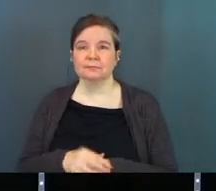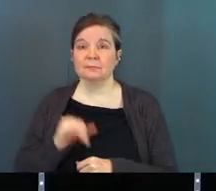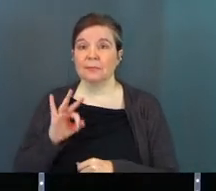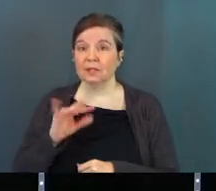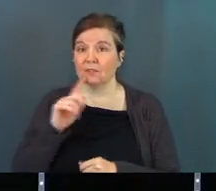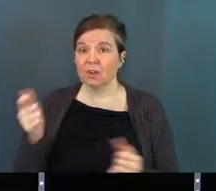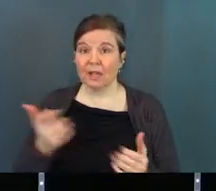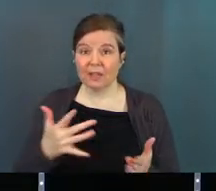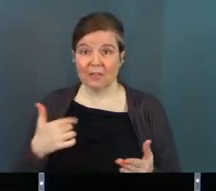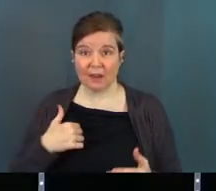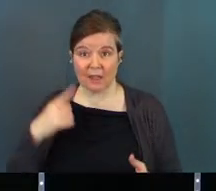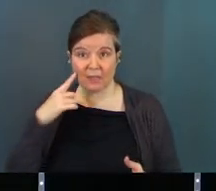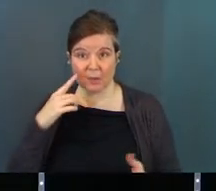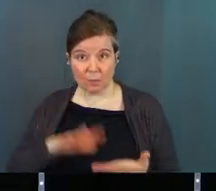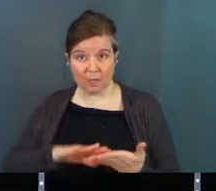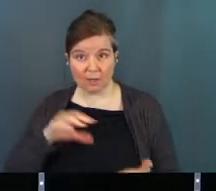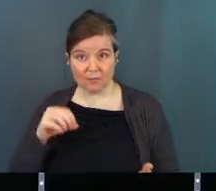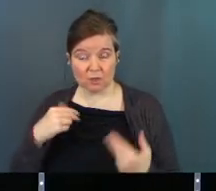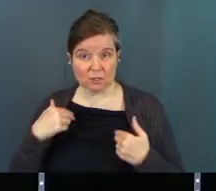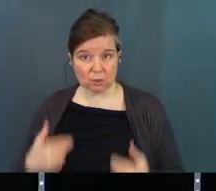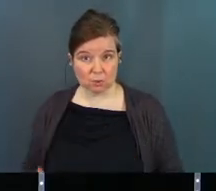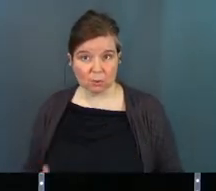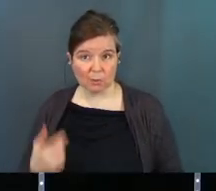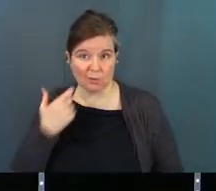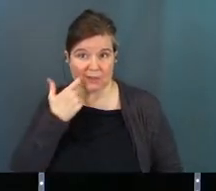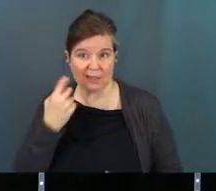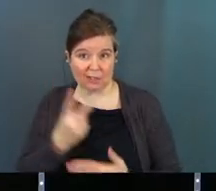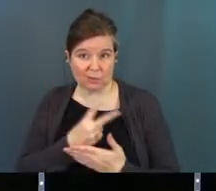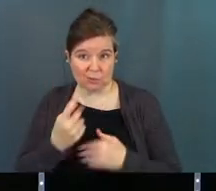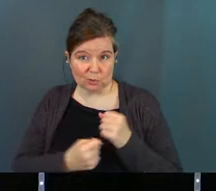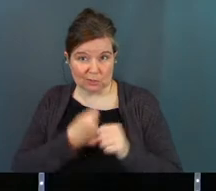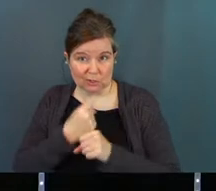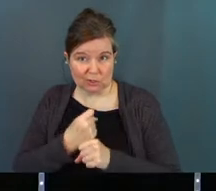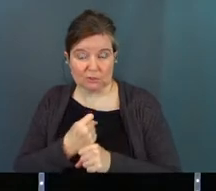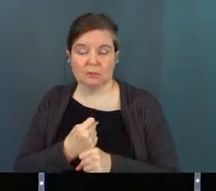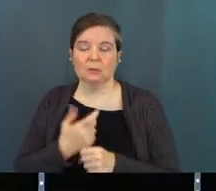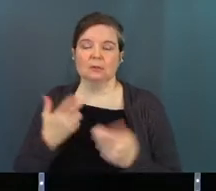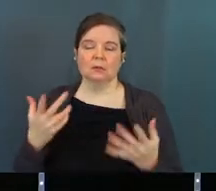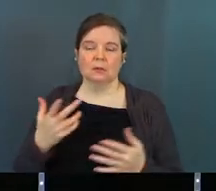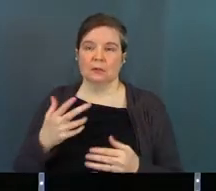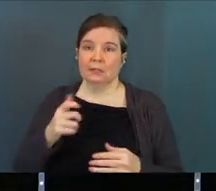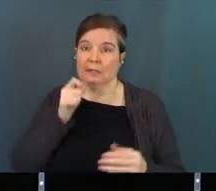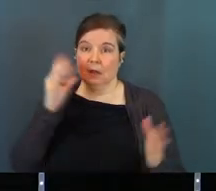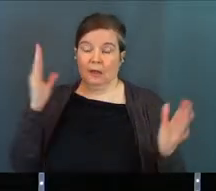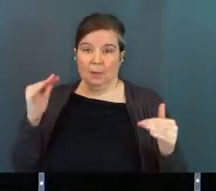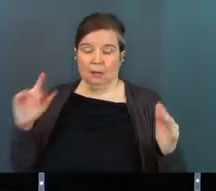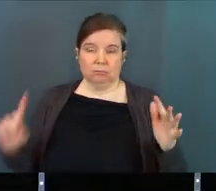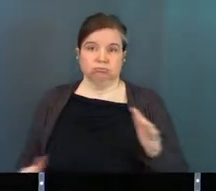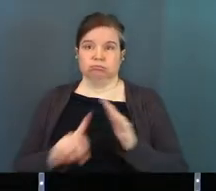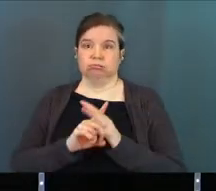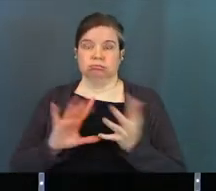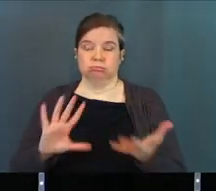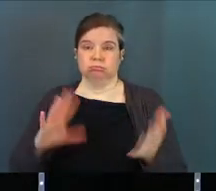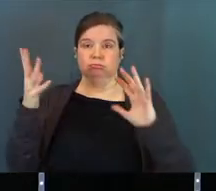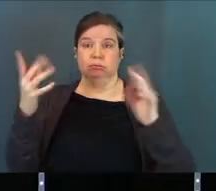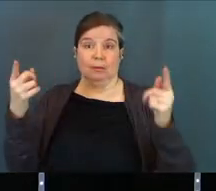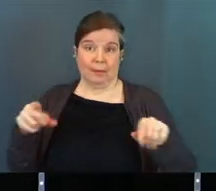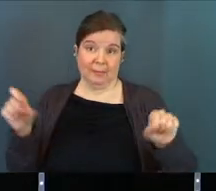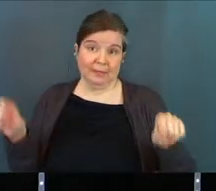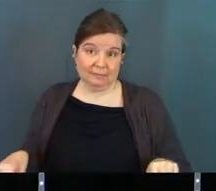If there's anything that I think we've learned as human beings over the last two years is that the unexpected can happen. Amen?